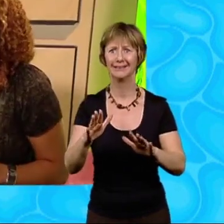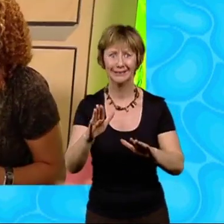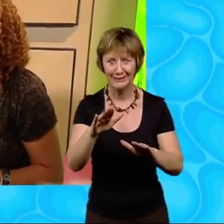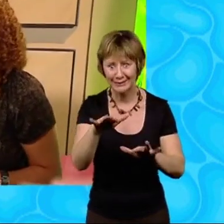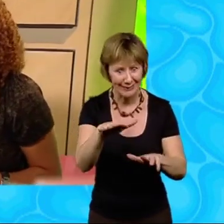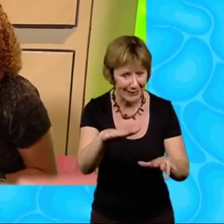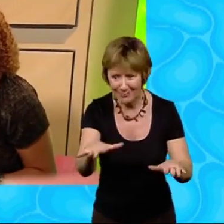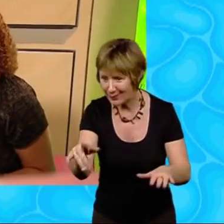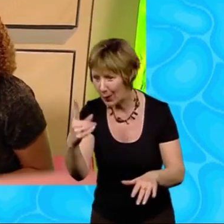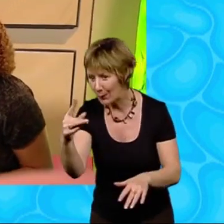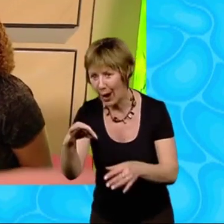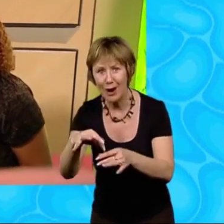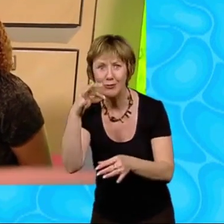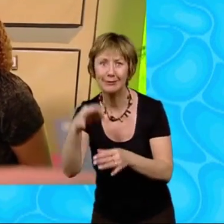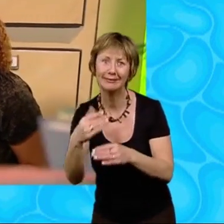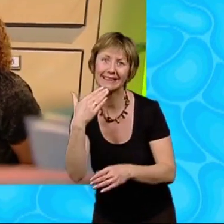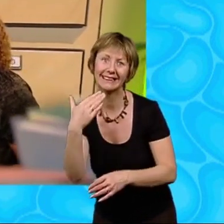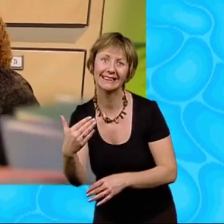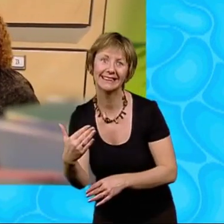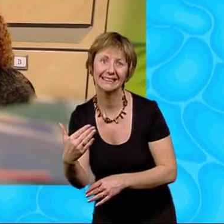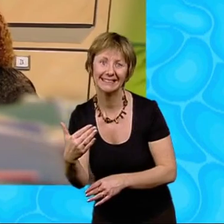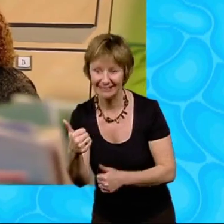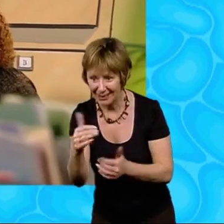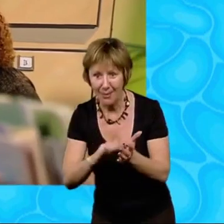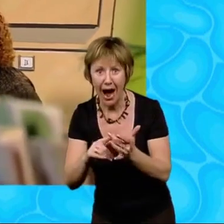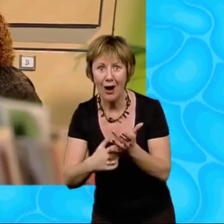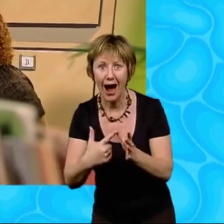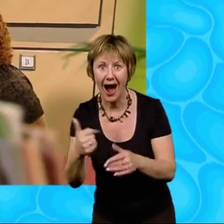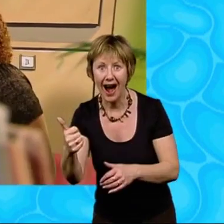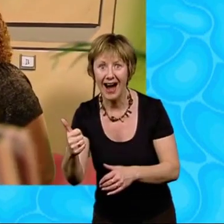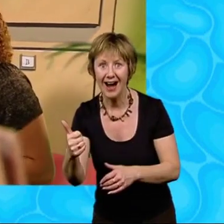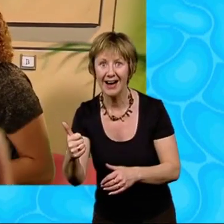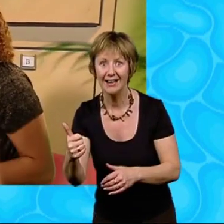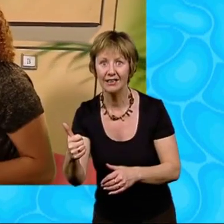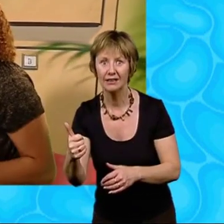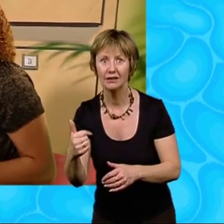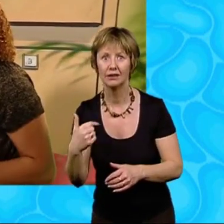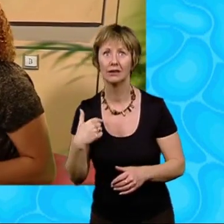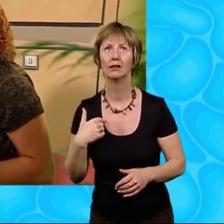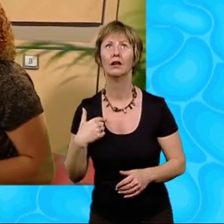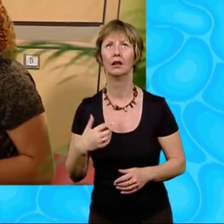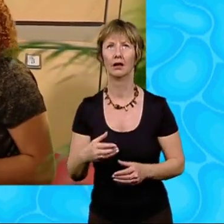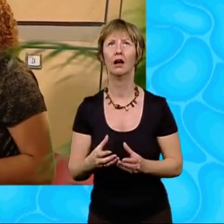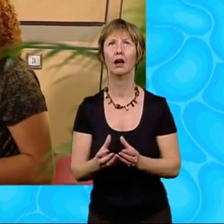one crisp, do you, Mira? Asked Miss Porter. I shook my head slowly.